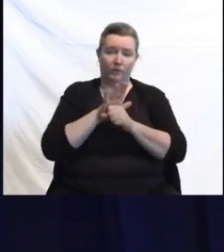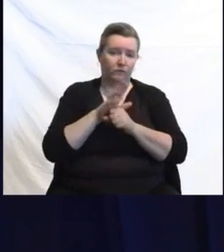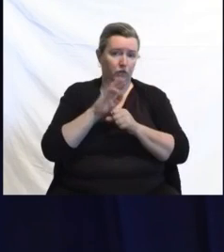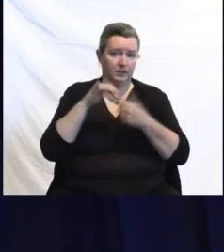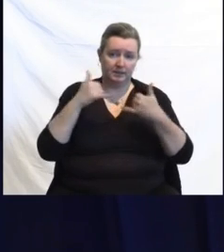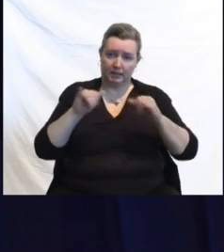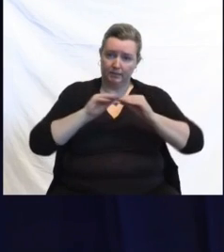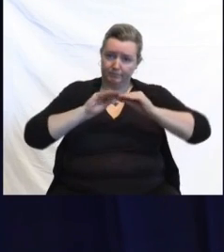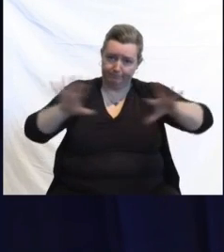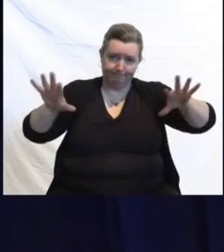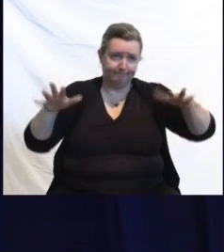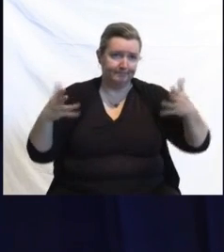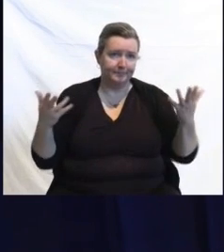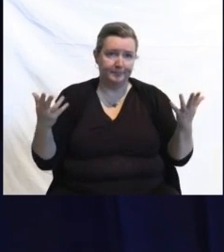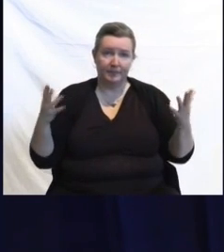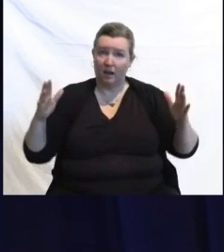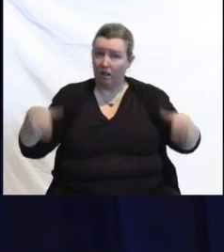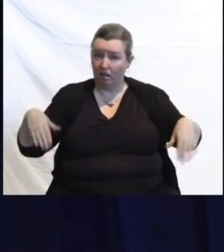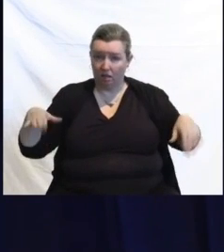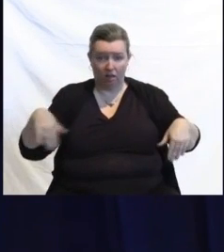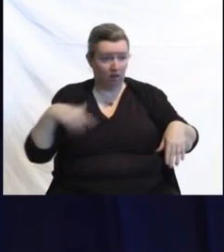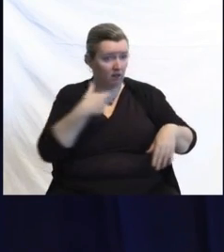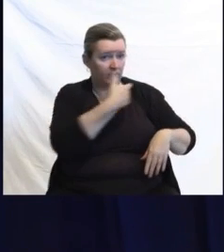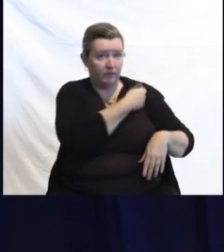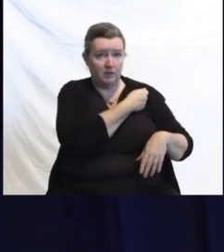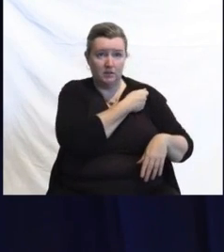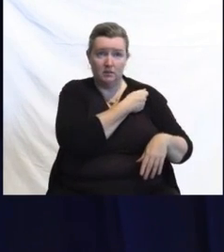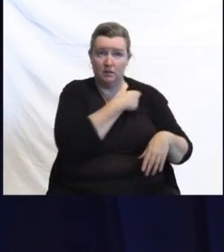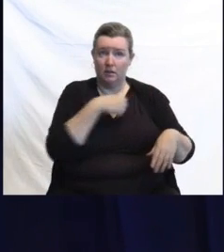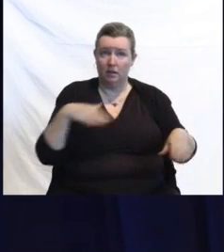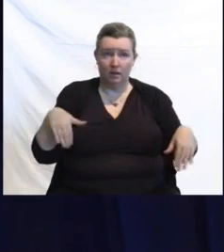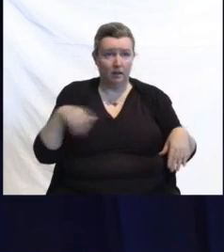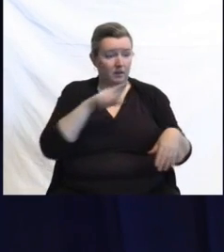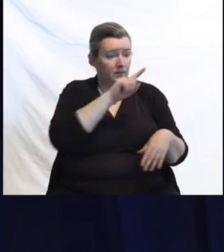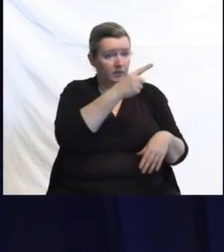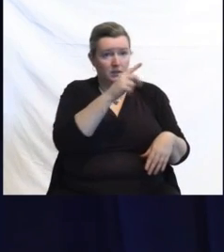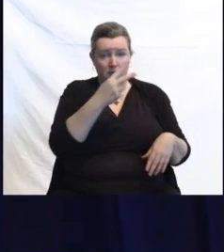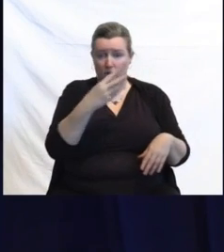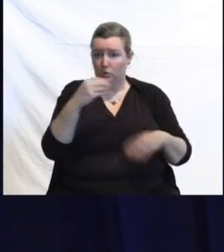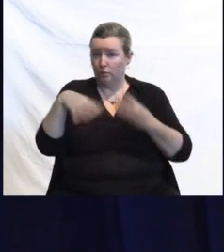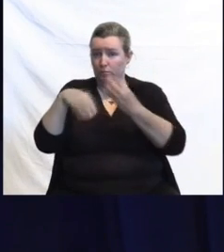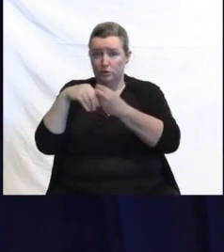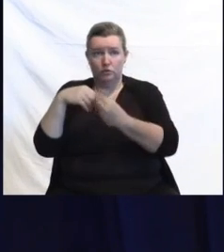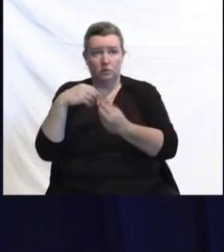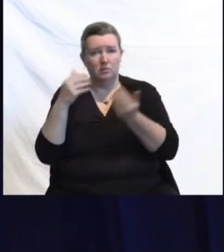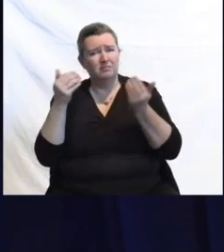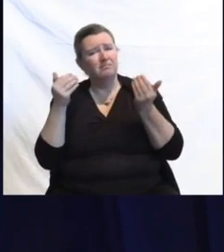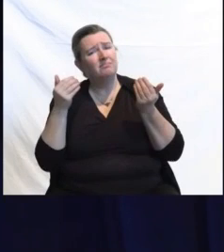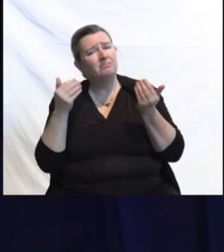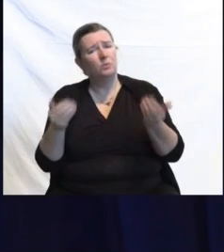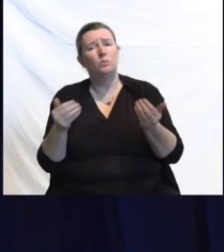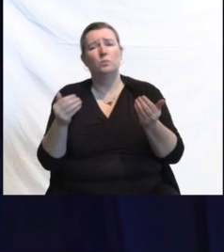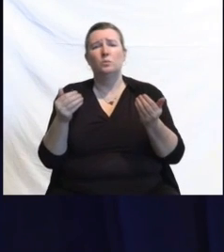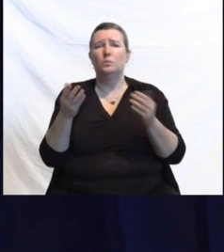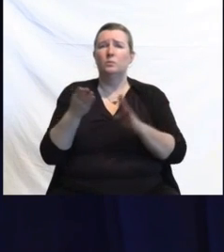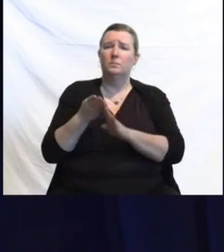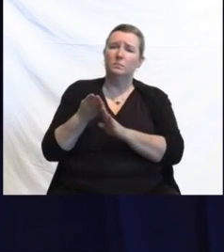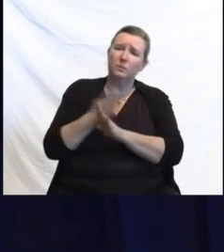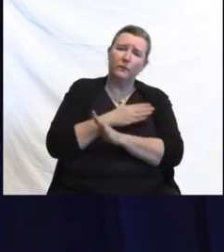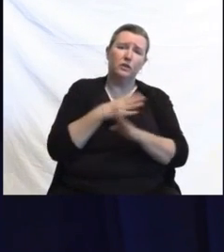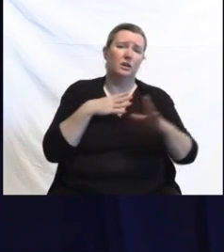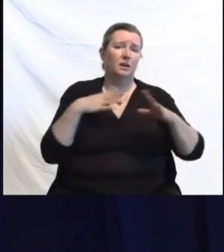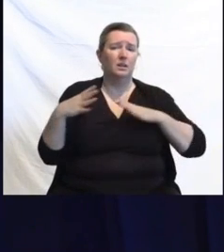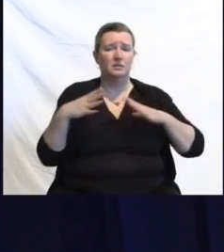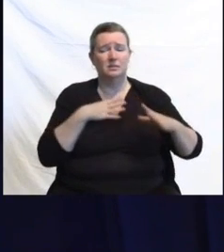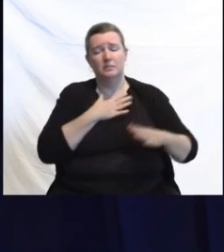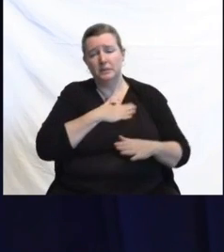received their first dose or completed their series, we encourage you to get vaccinated ahead of the holiday gatherings and